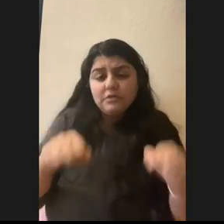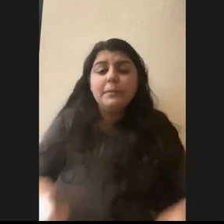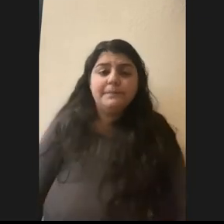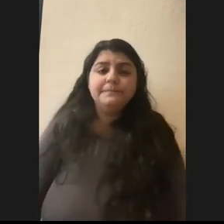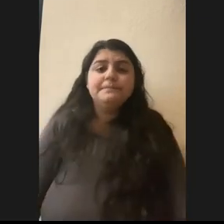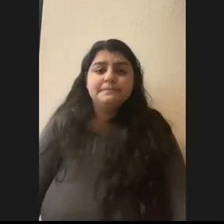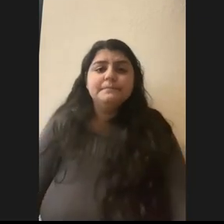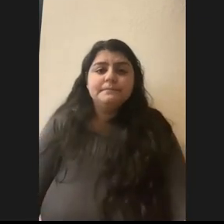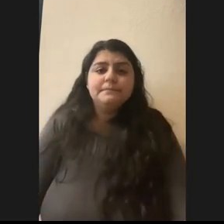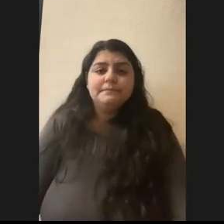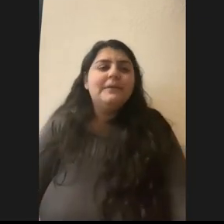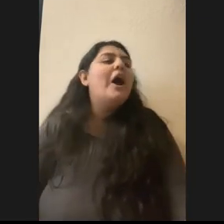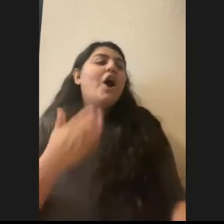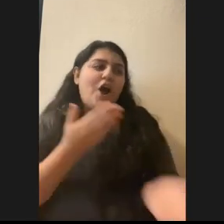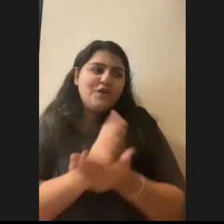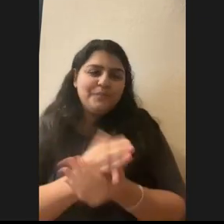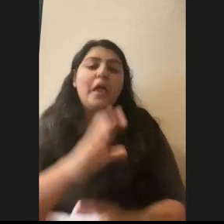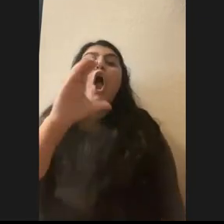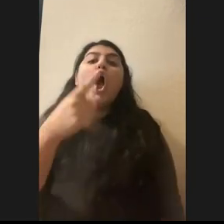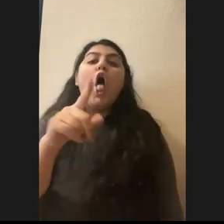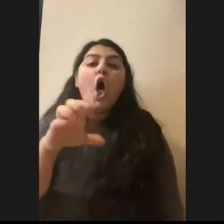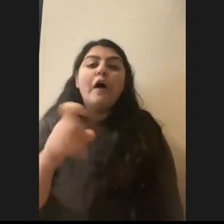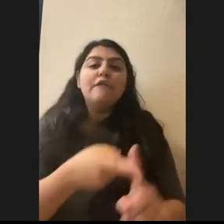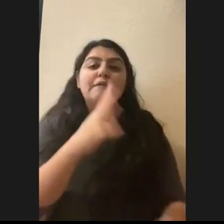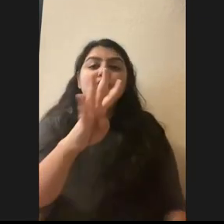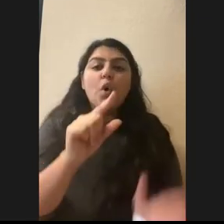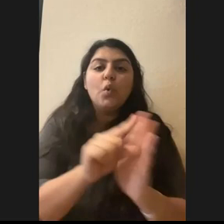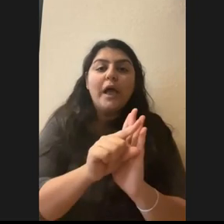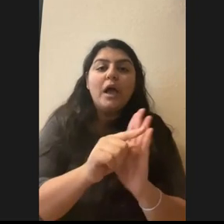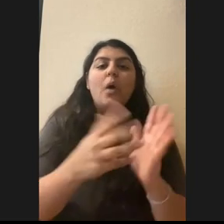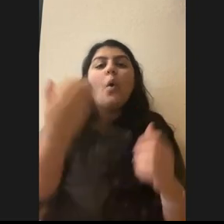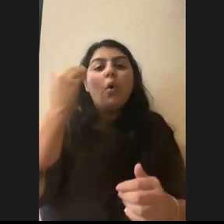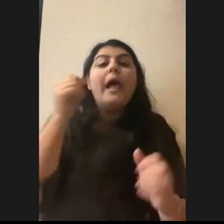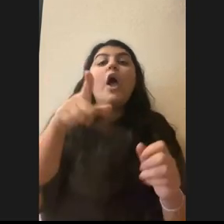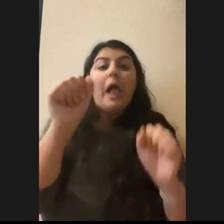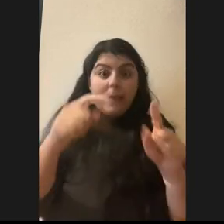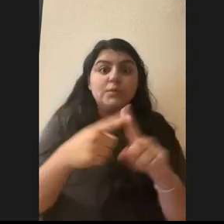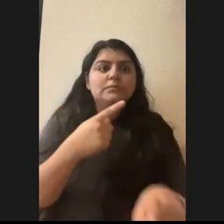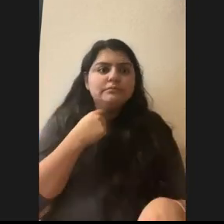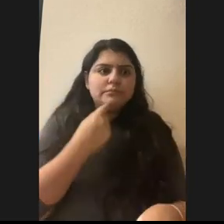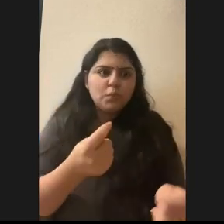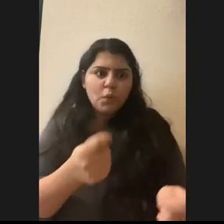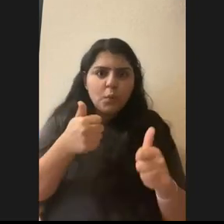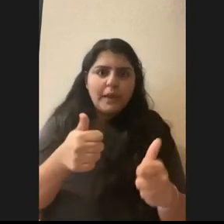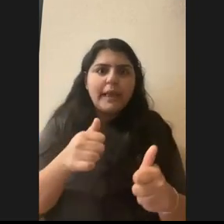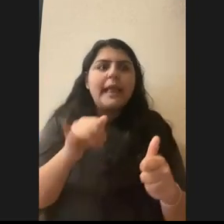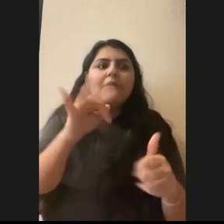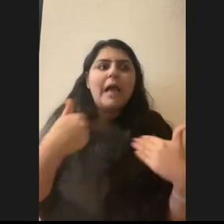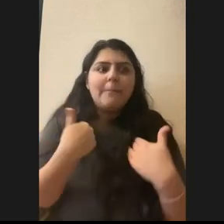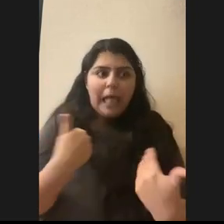Um, all right. Chloe from fourth grade wants to know, are you able to tell right away if an animal that you encounter has rabies?